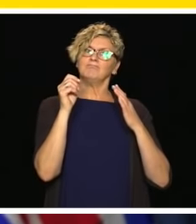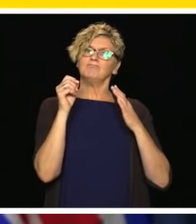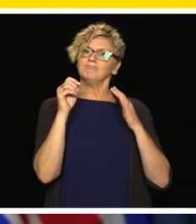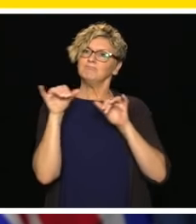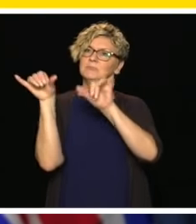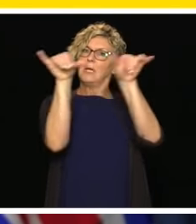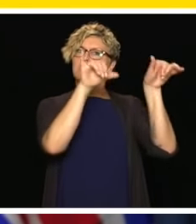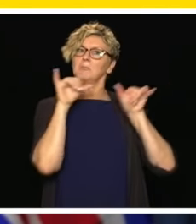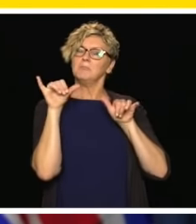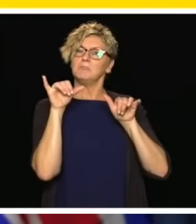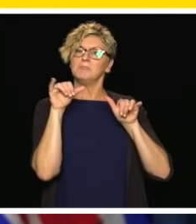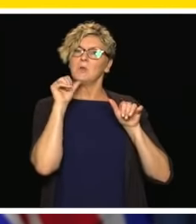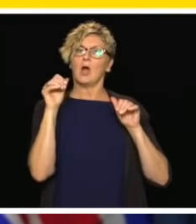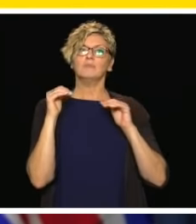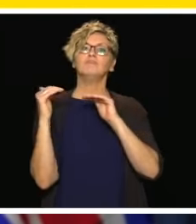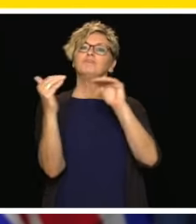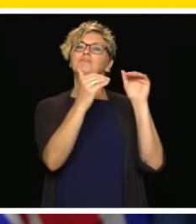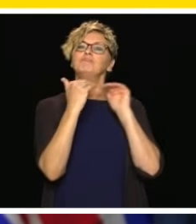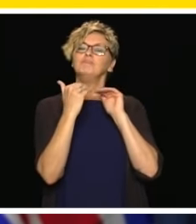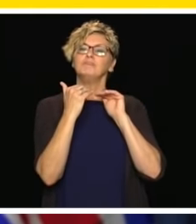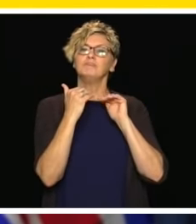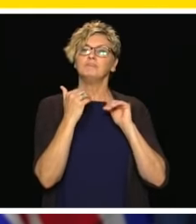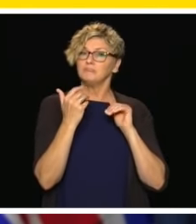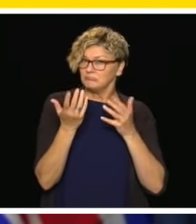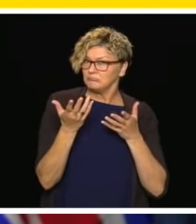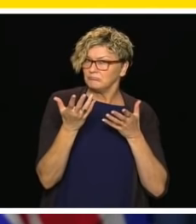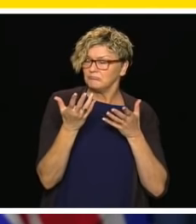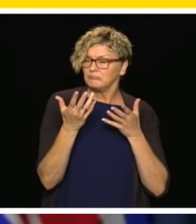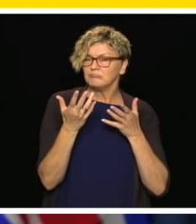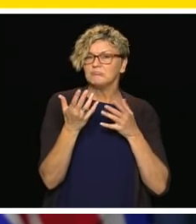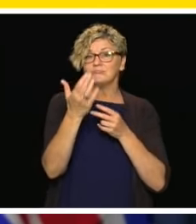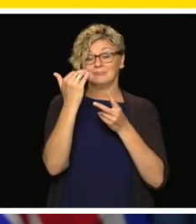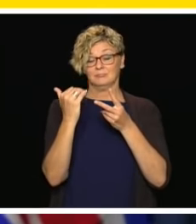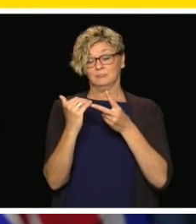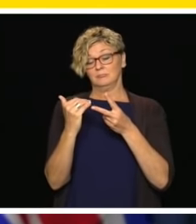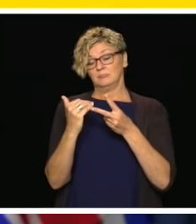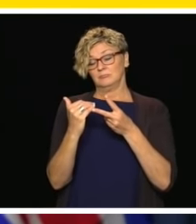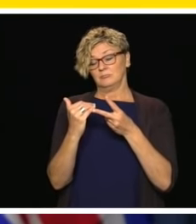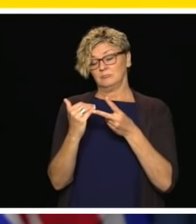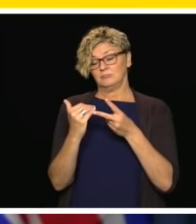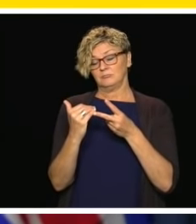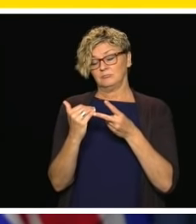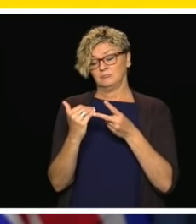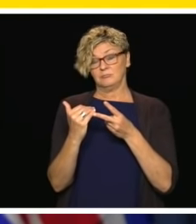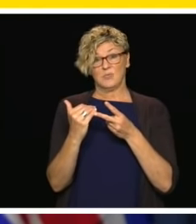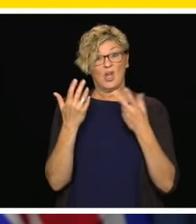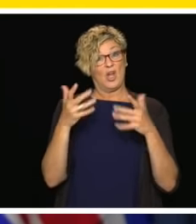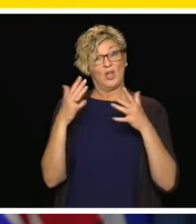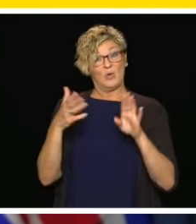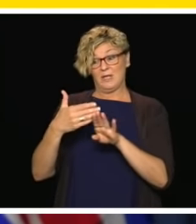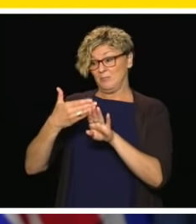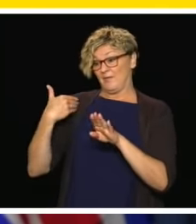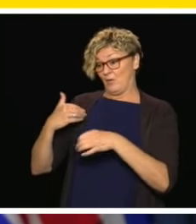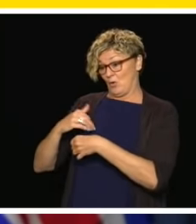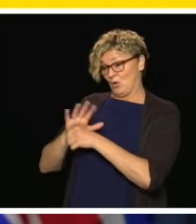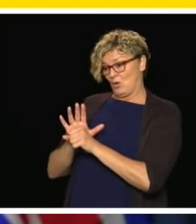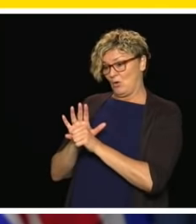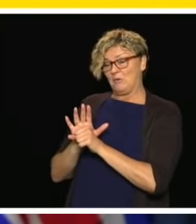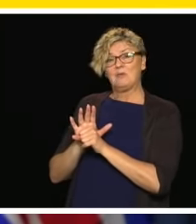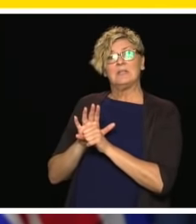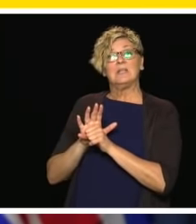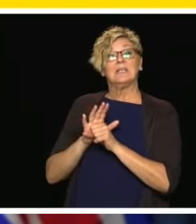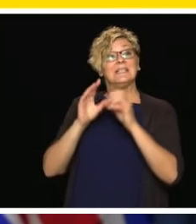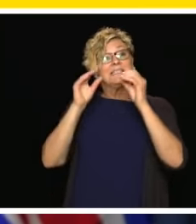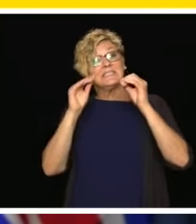the kind of quality of education that kids are getting. But also, we've had teacher shortages in many areas going into this and I'm wondering what it's going to look